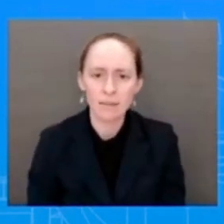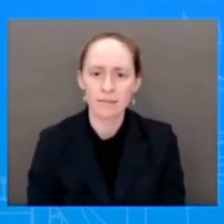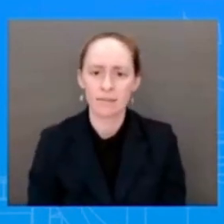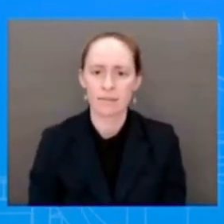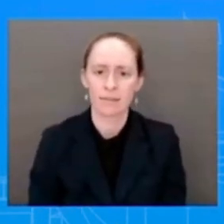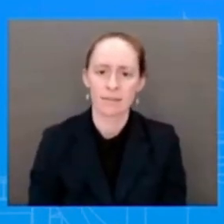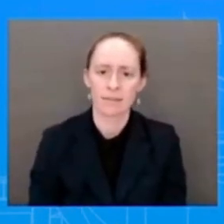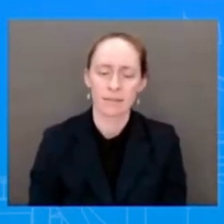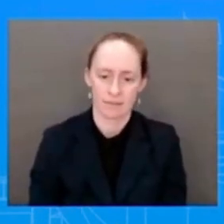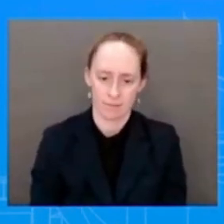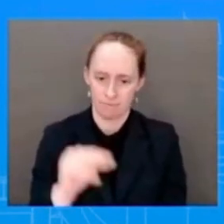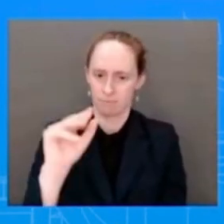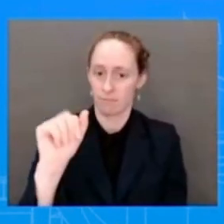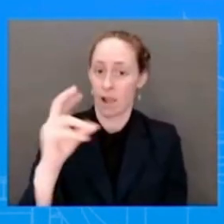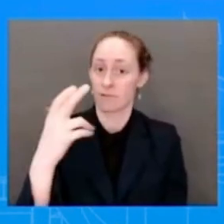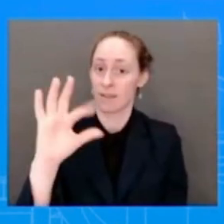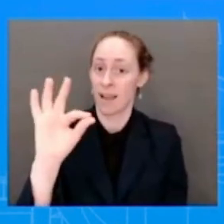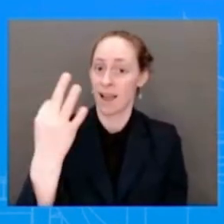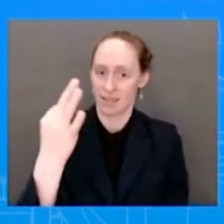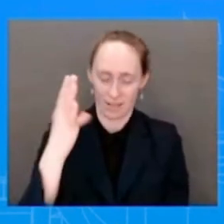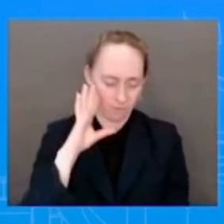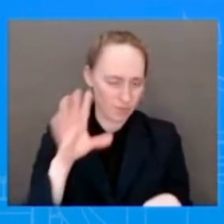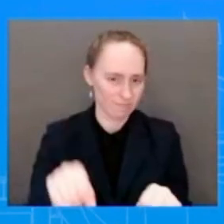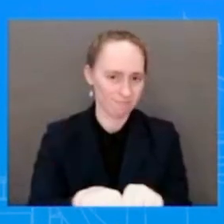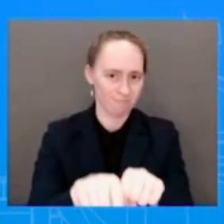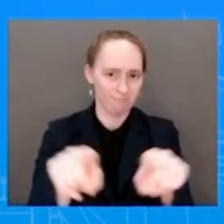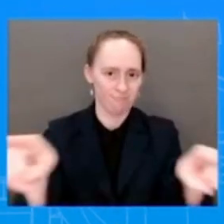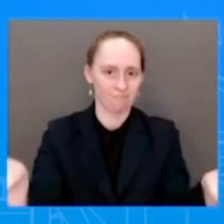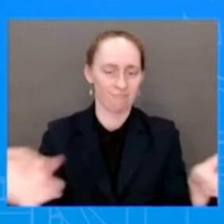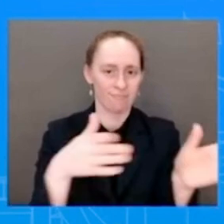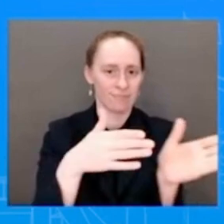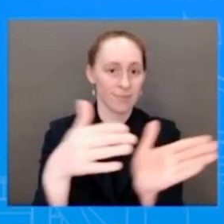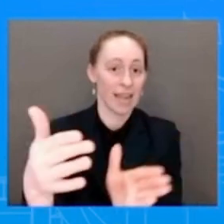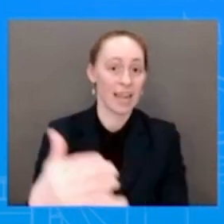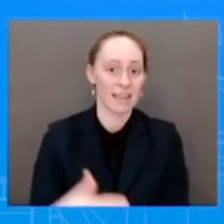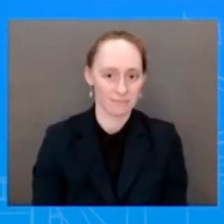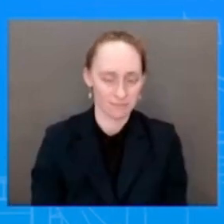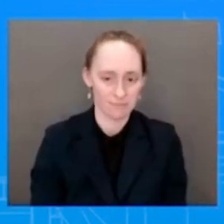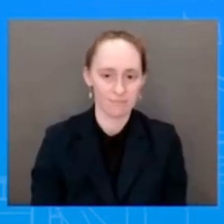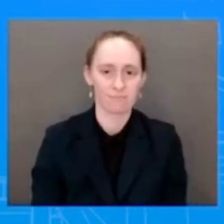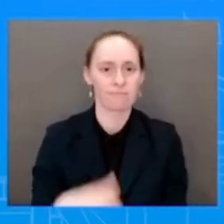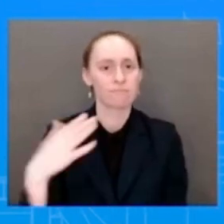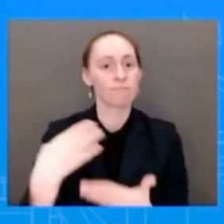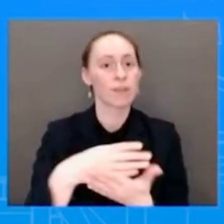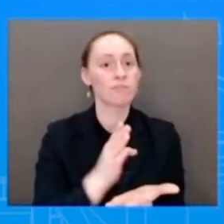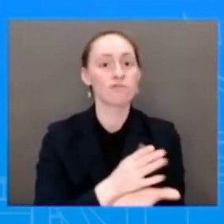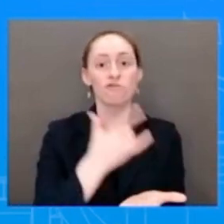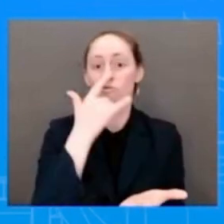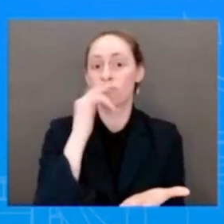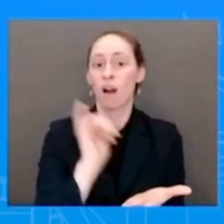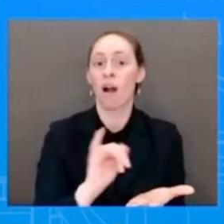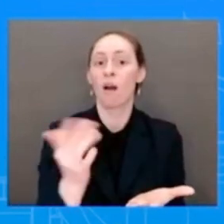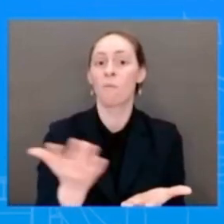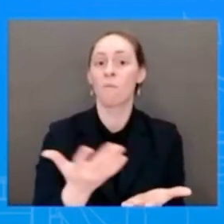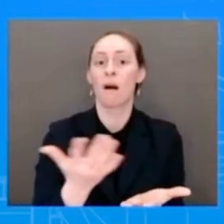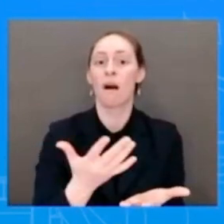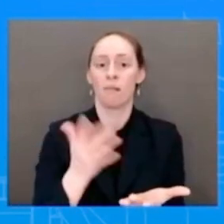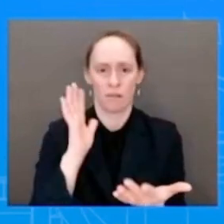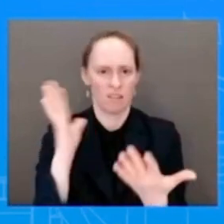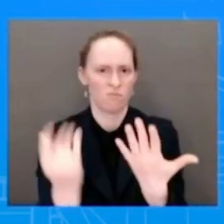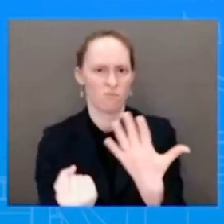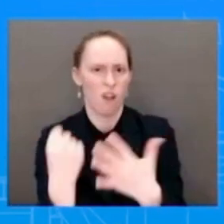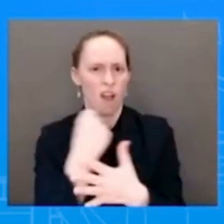American people. He's going to lay out what he believes his fiscal responsibilities or priorities are for the American people. And we ask